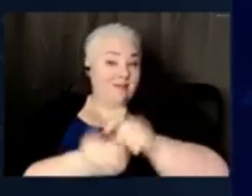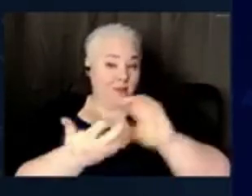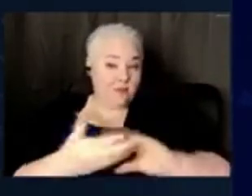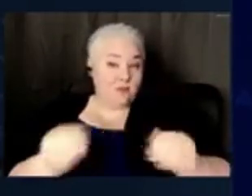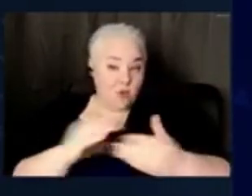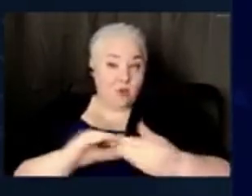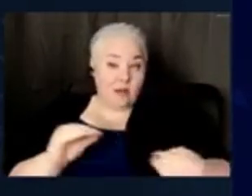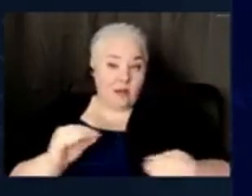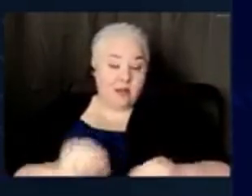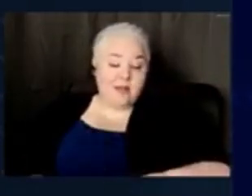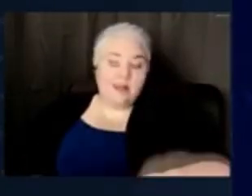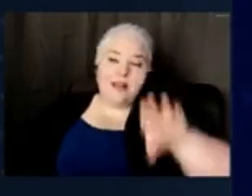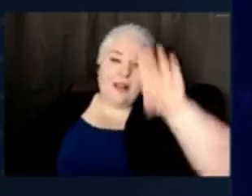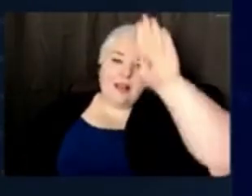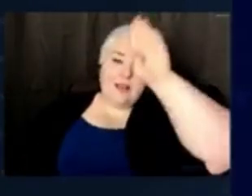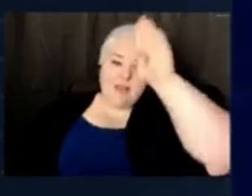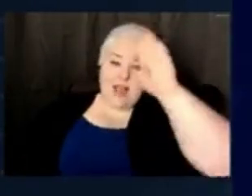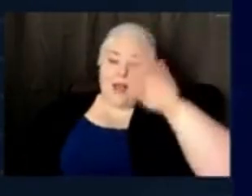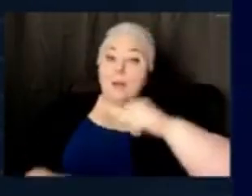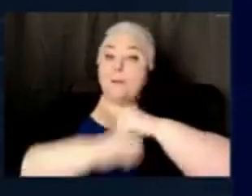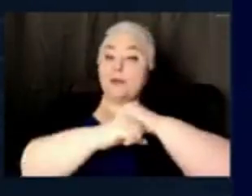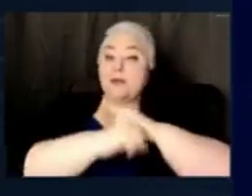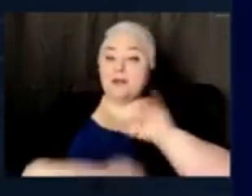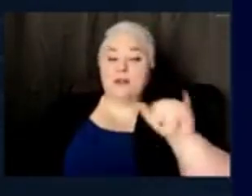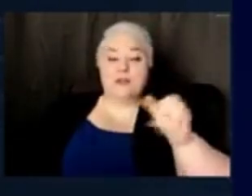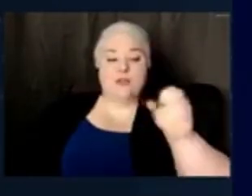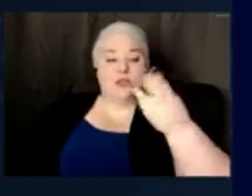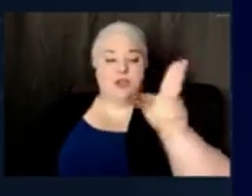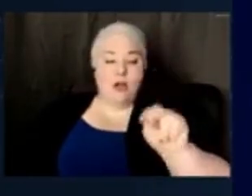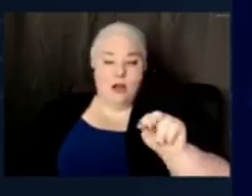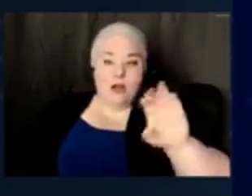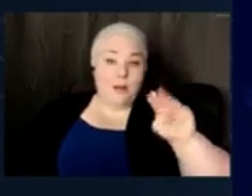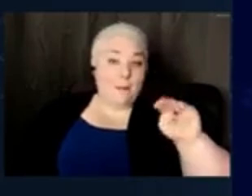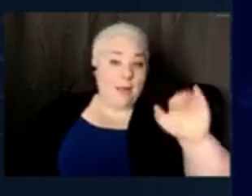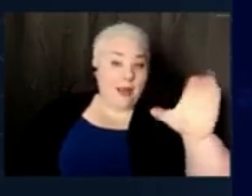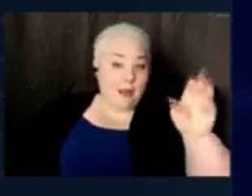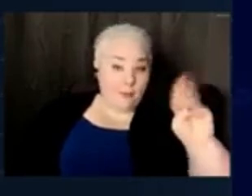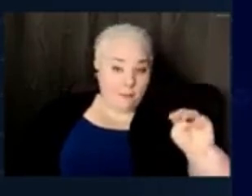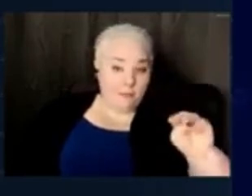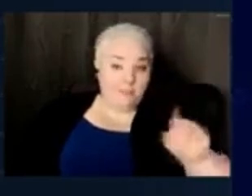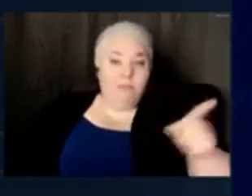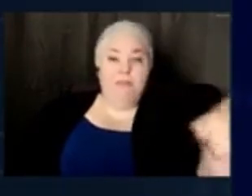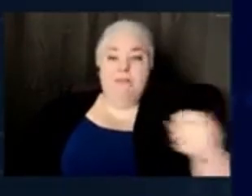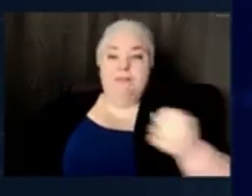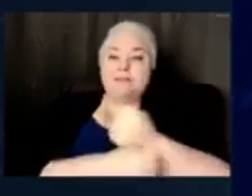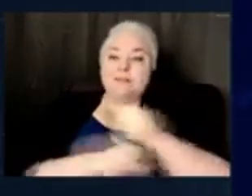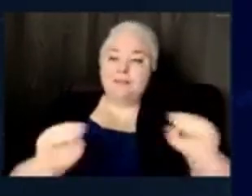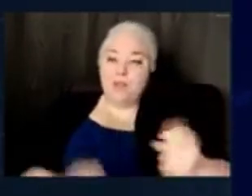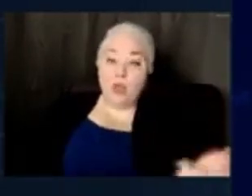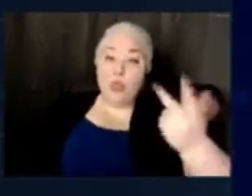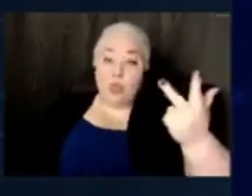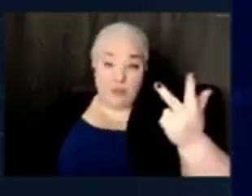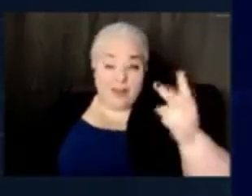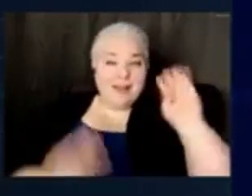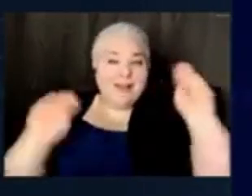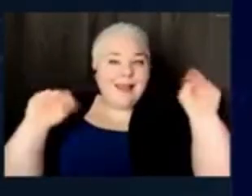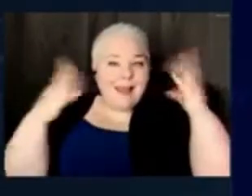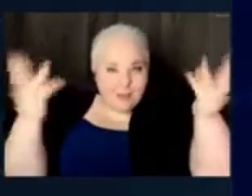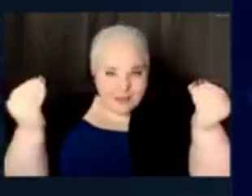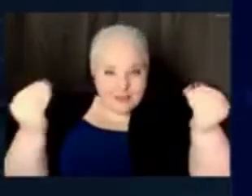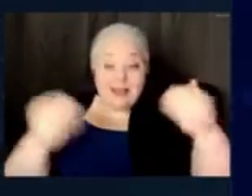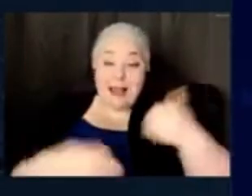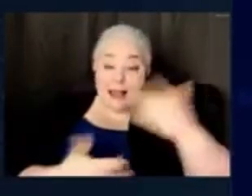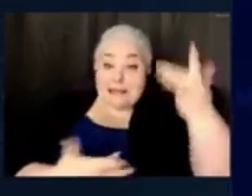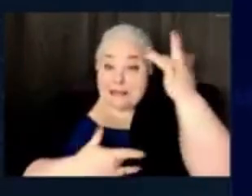Fire Protection Specialist John Maycomb. He saved three stranded ambulances, carrying sick people to the